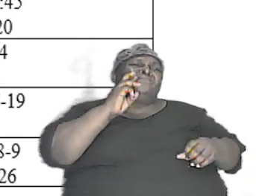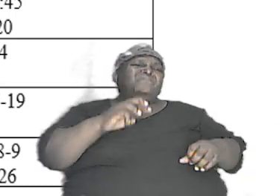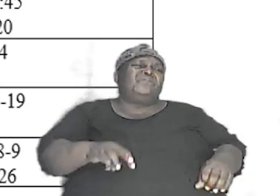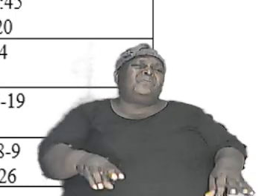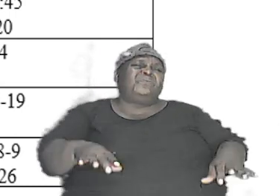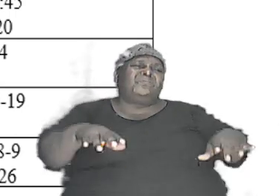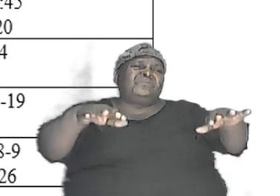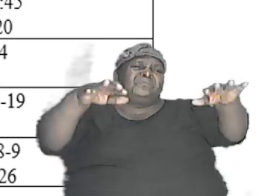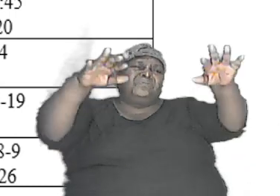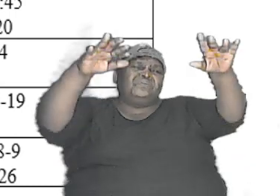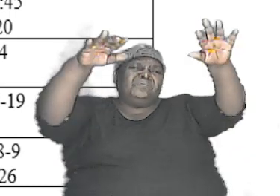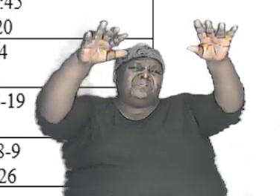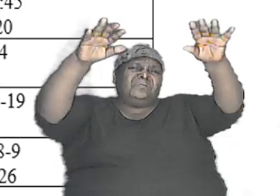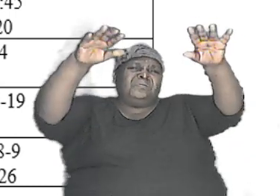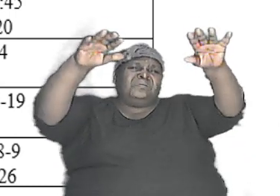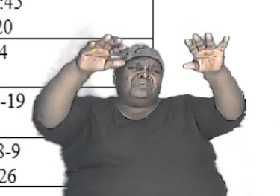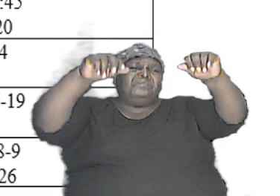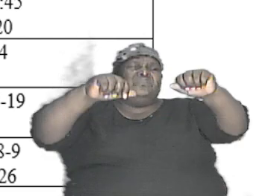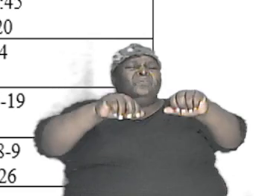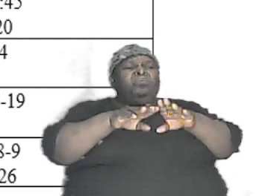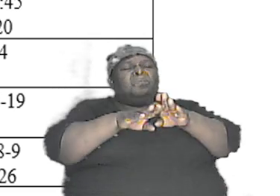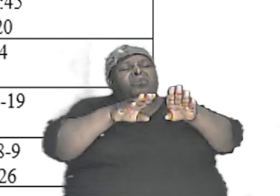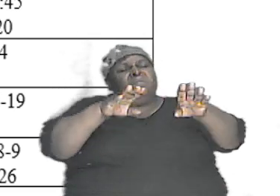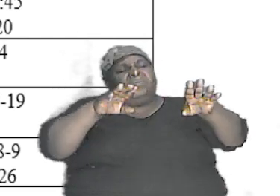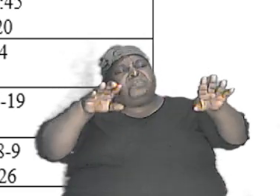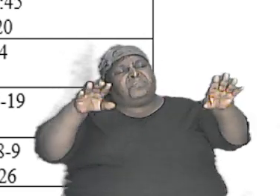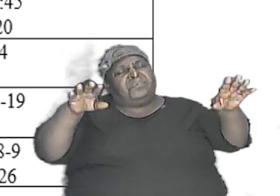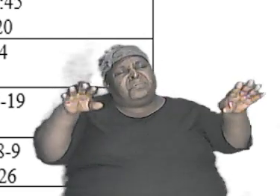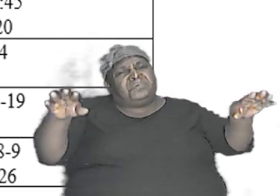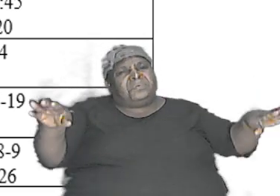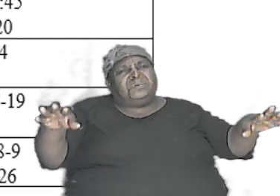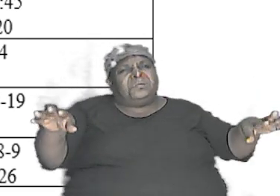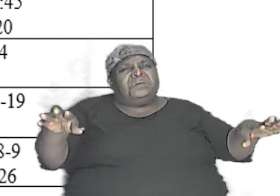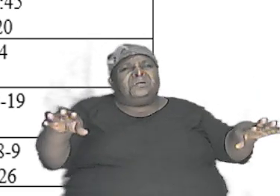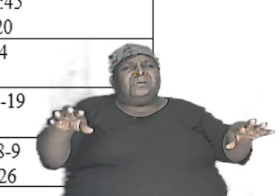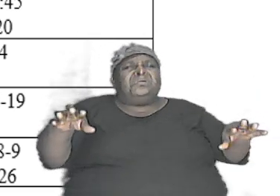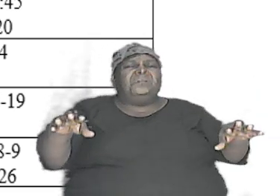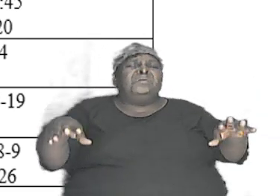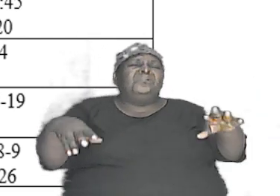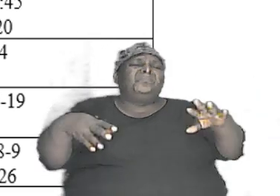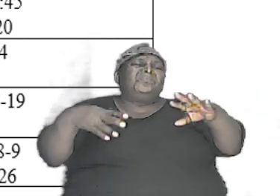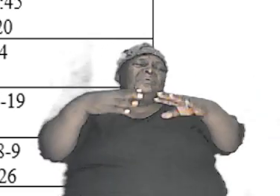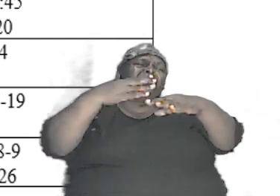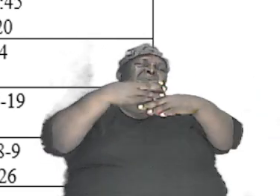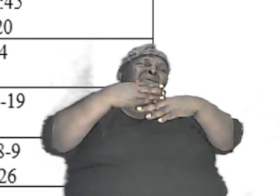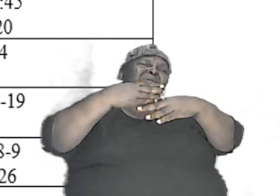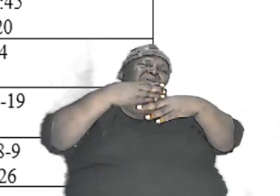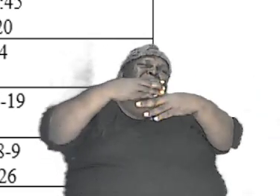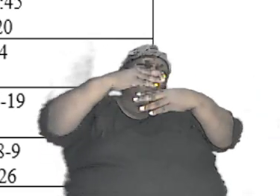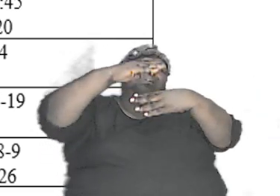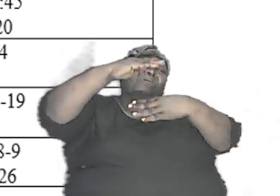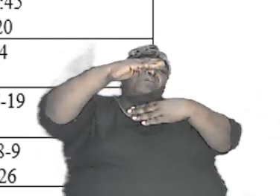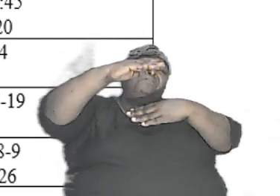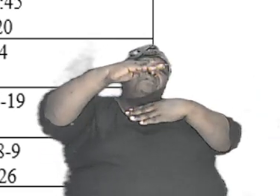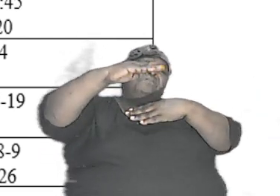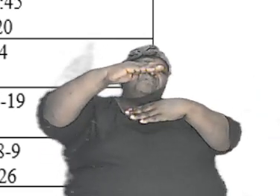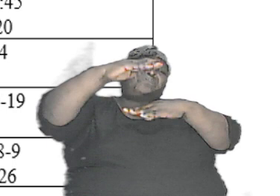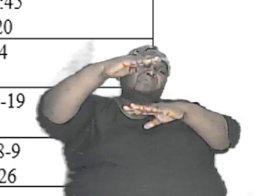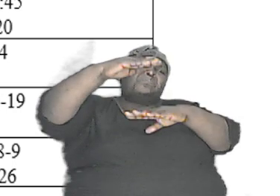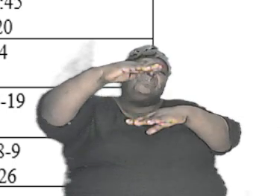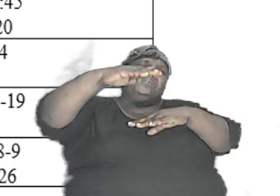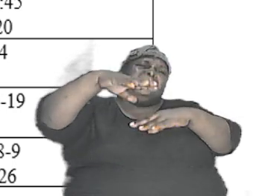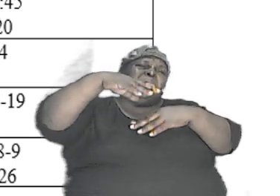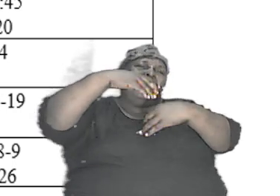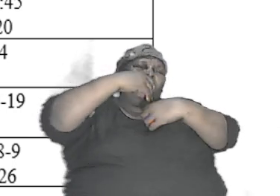Bible said the fountain of the deep they were opened it said the windows of heaven they were opened and he